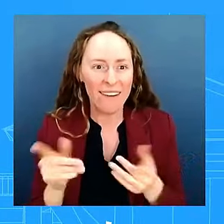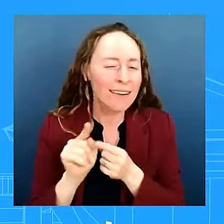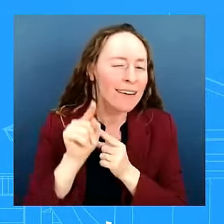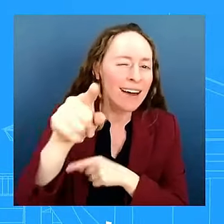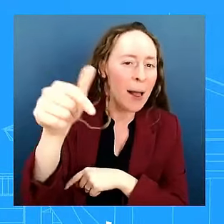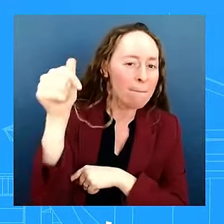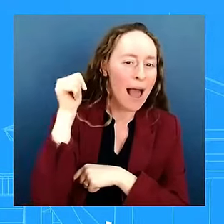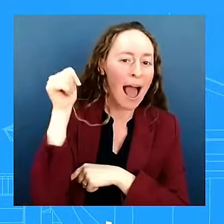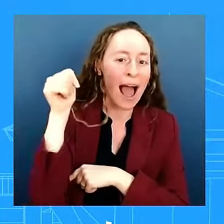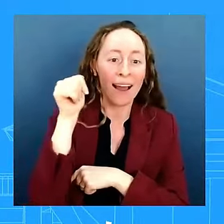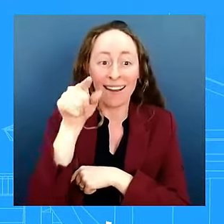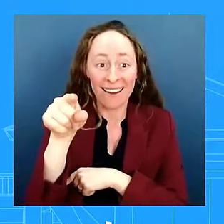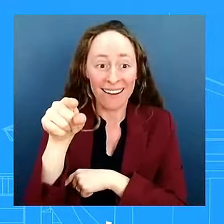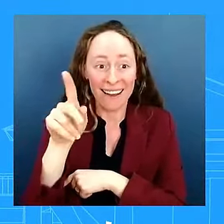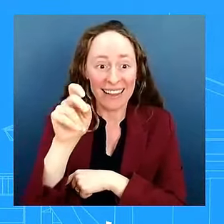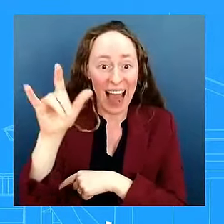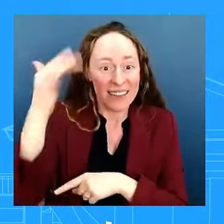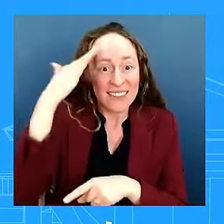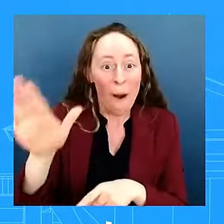hi joe